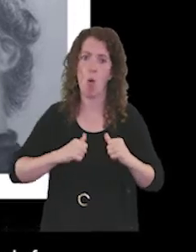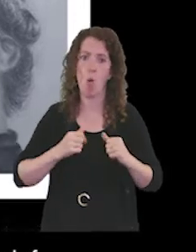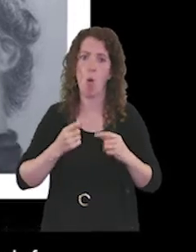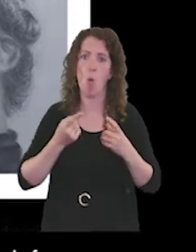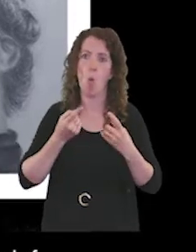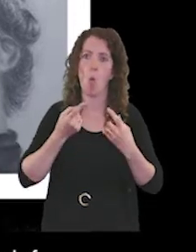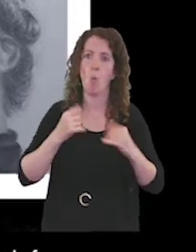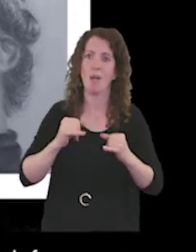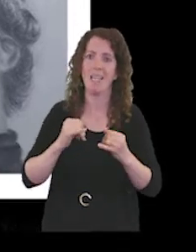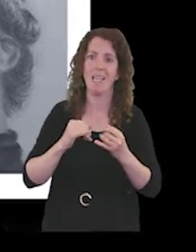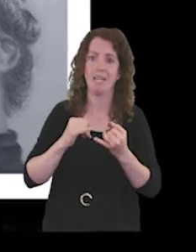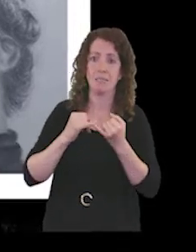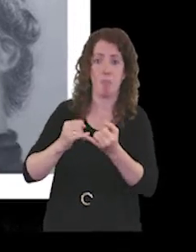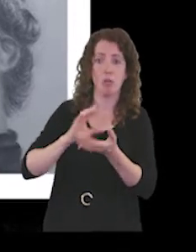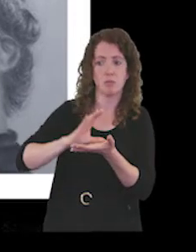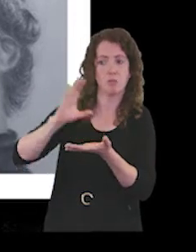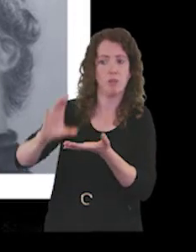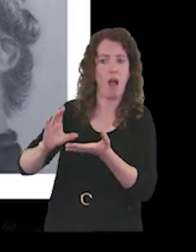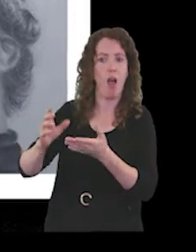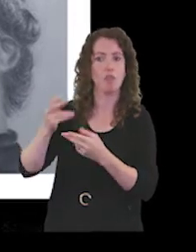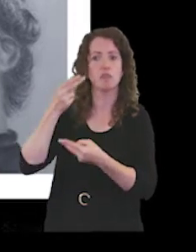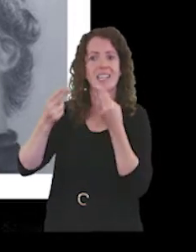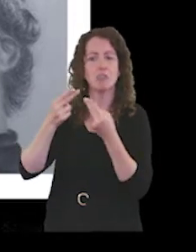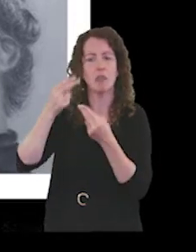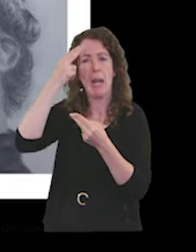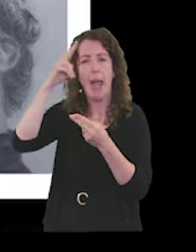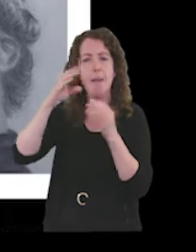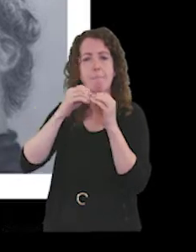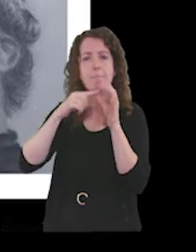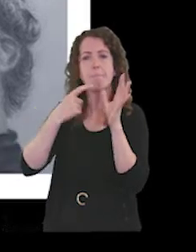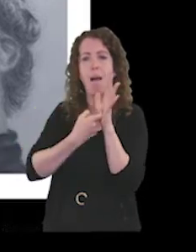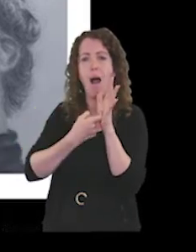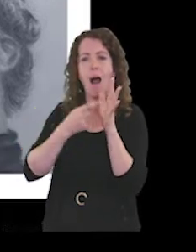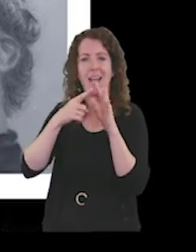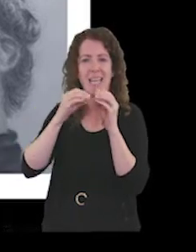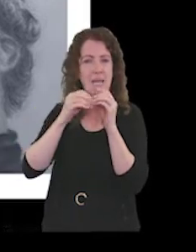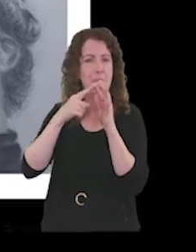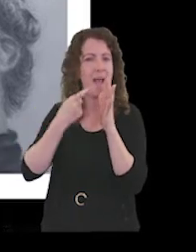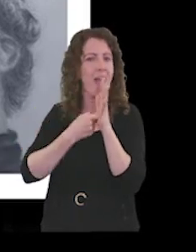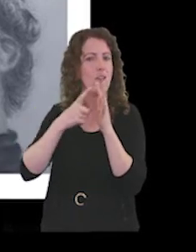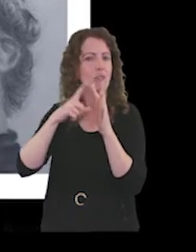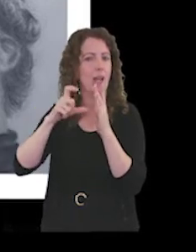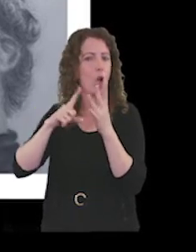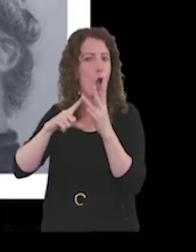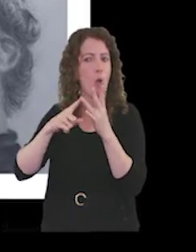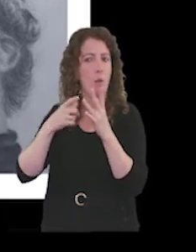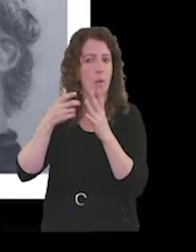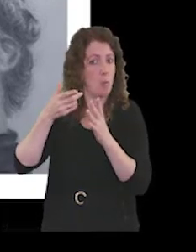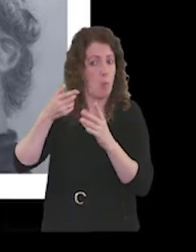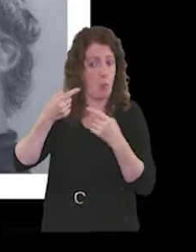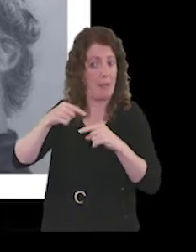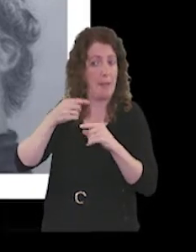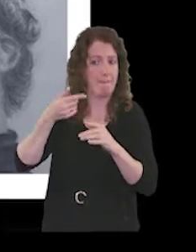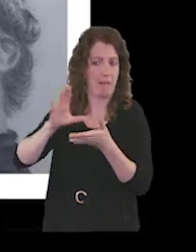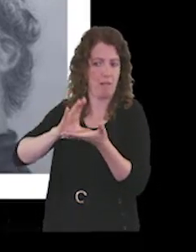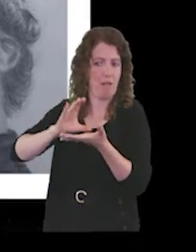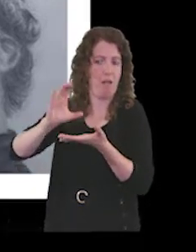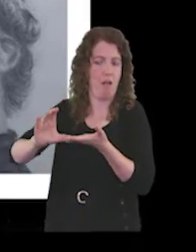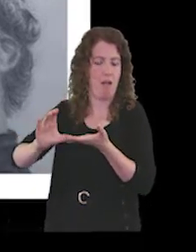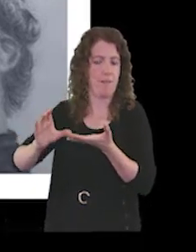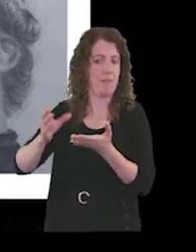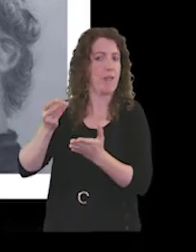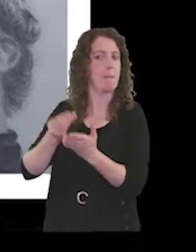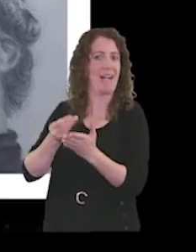a restaurant in Nottingham called Bar Iberico with some